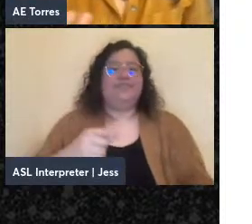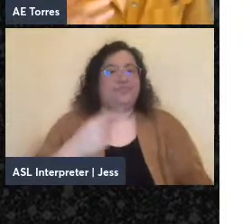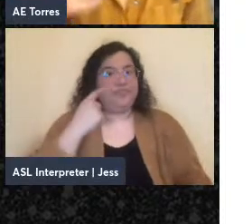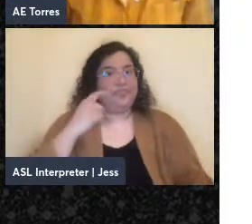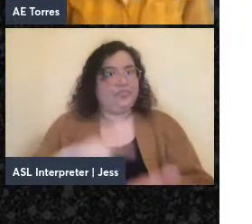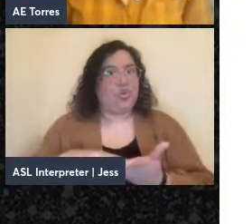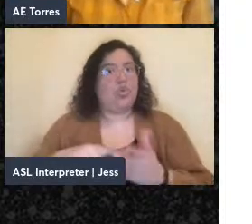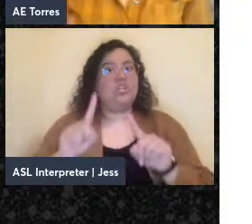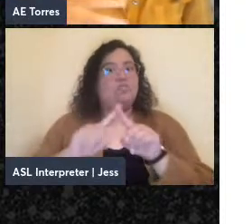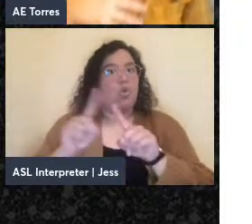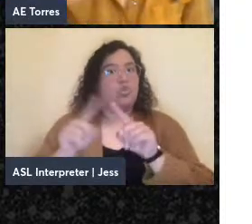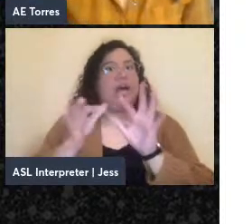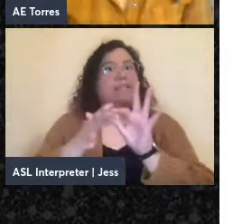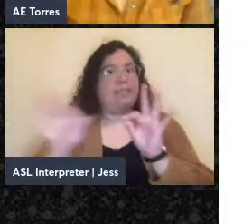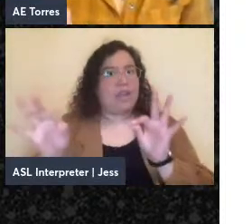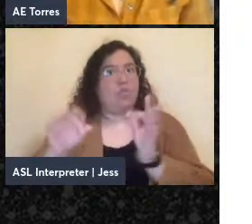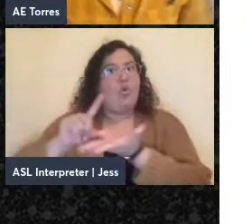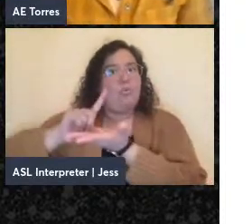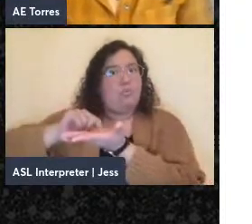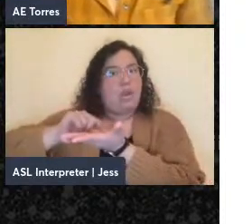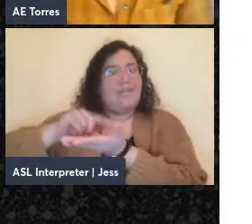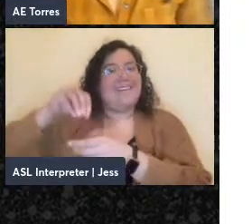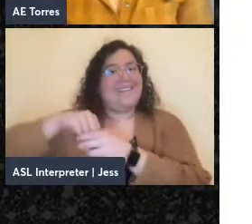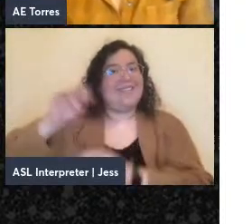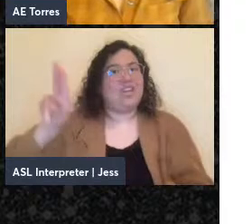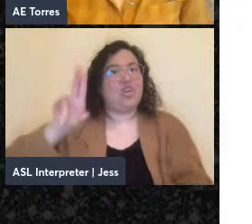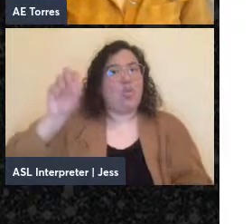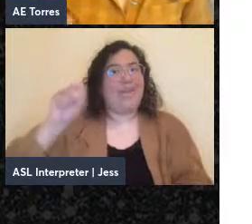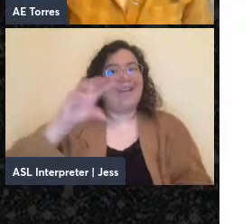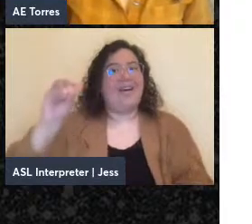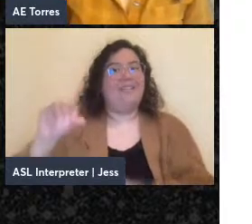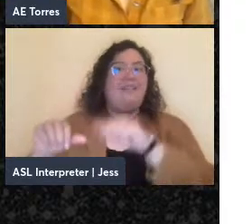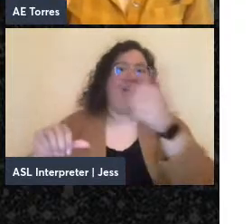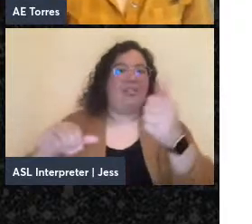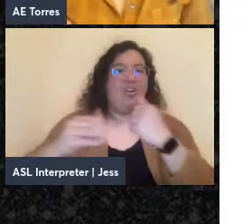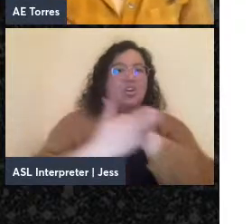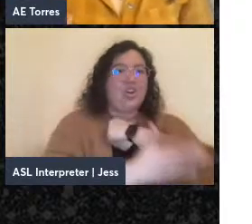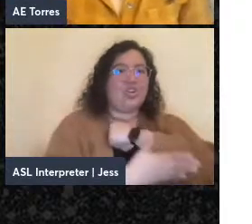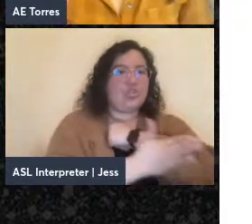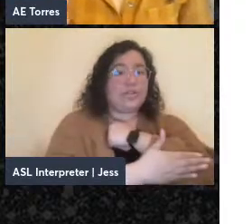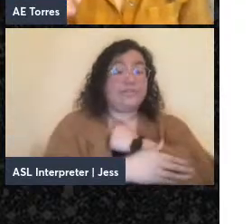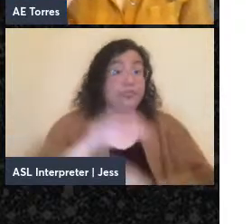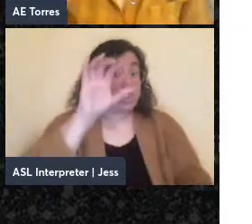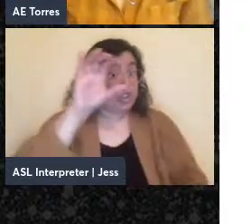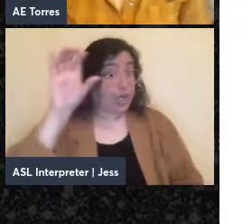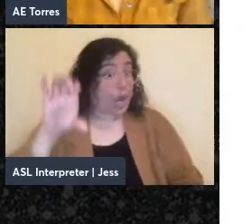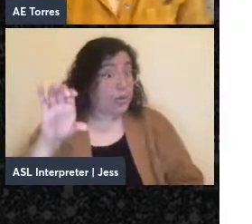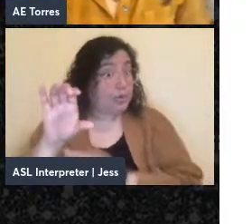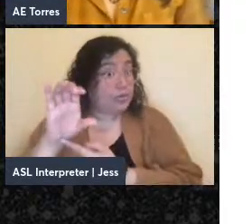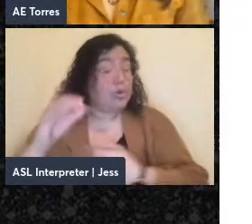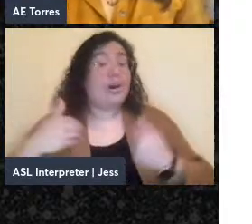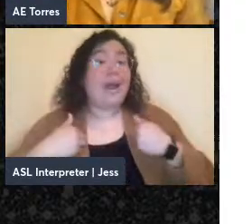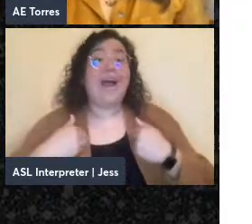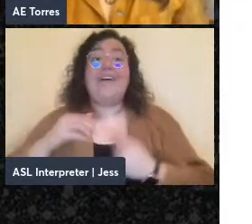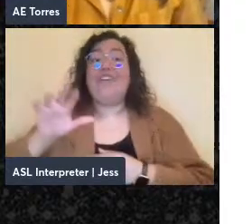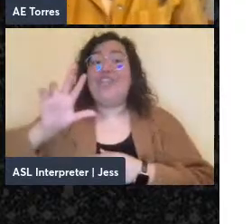anarchist press in the US as well as transnationally. Chicago alone was home to at least 37 anarchist